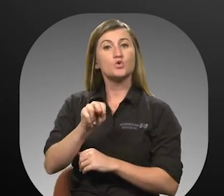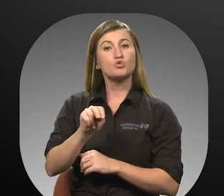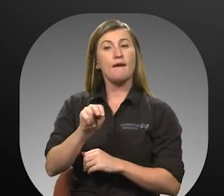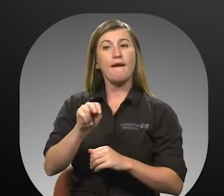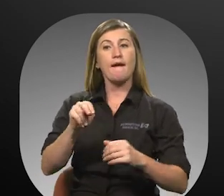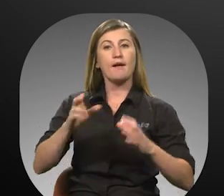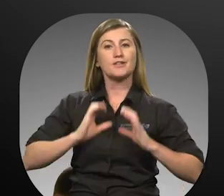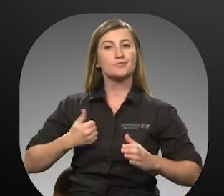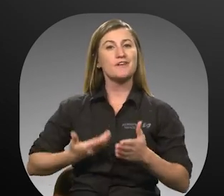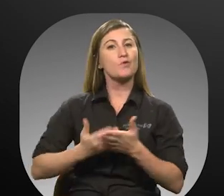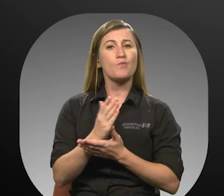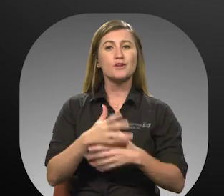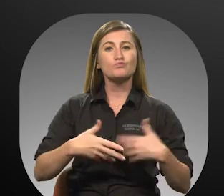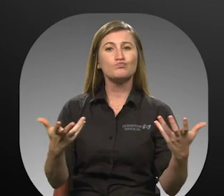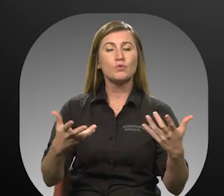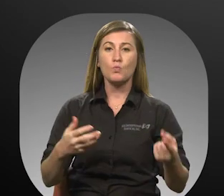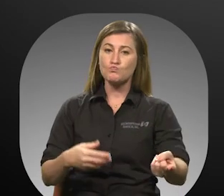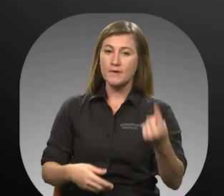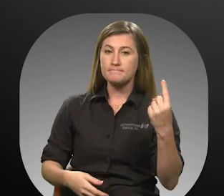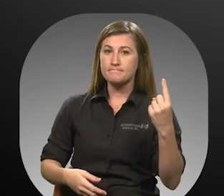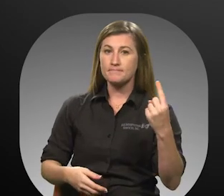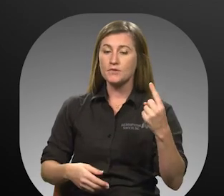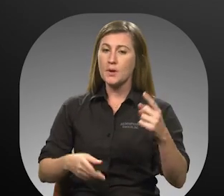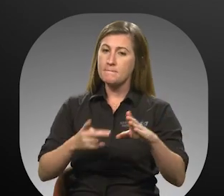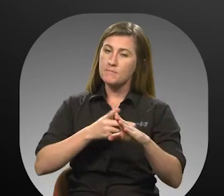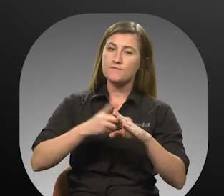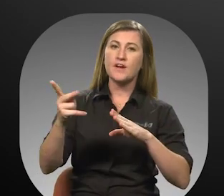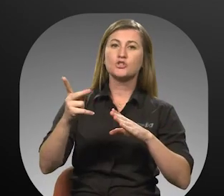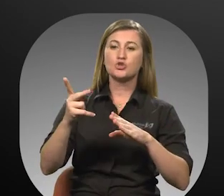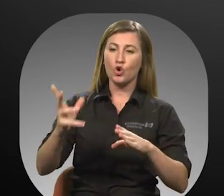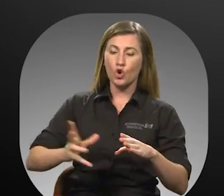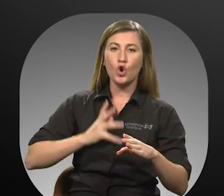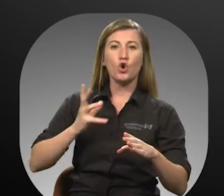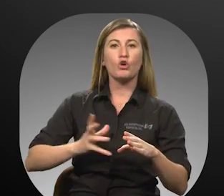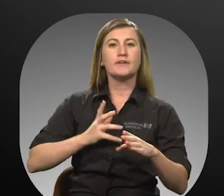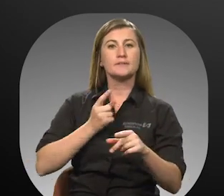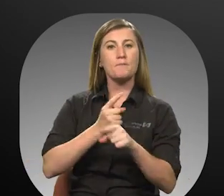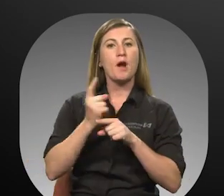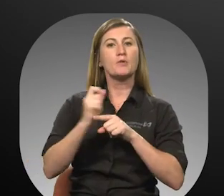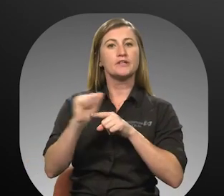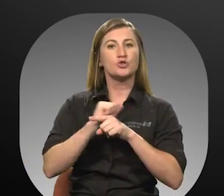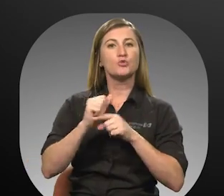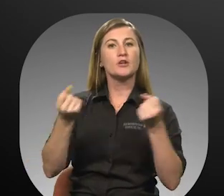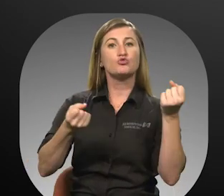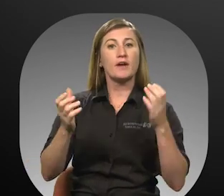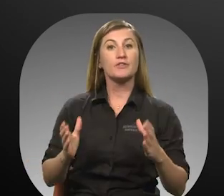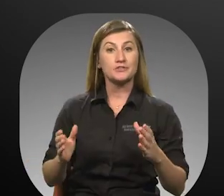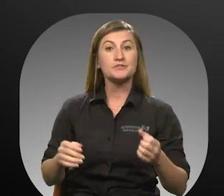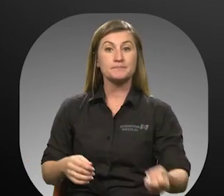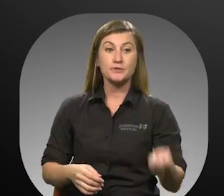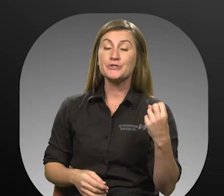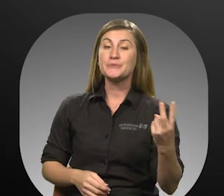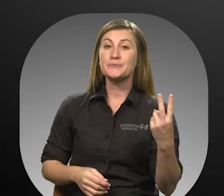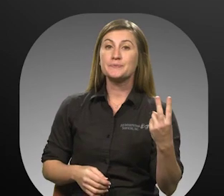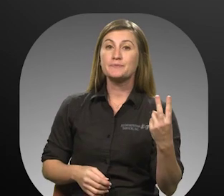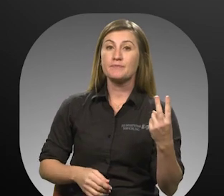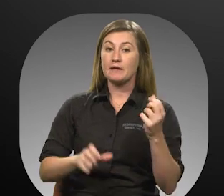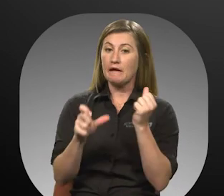customers have the right to 9. Professional, courteous, and properly trained drivers 10.